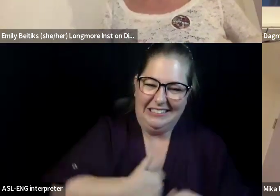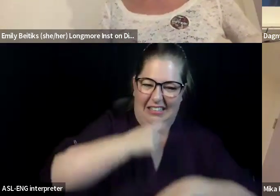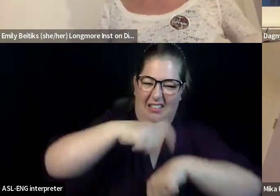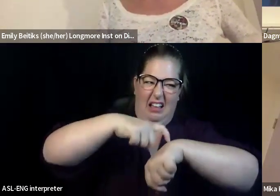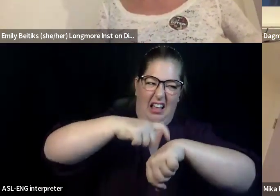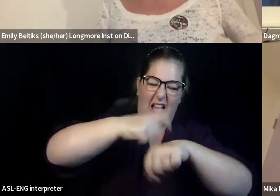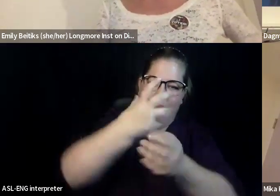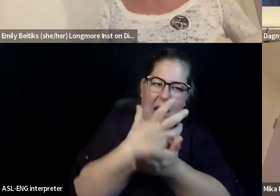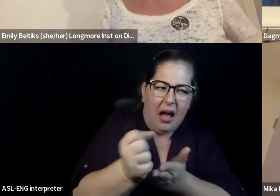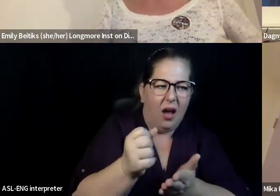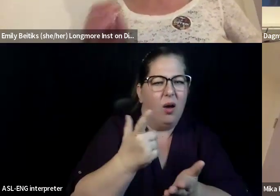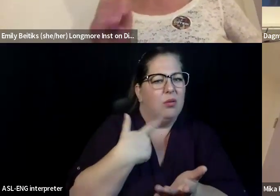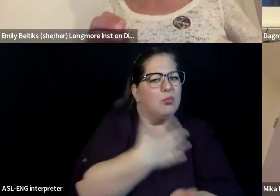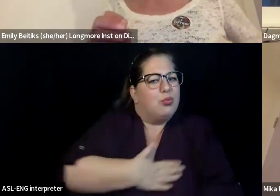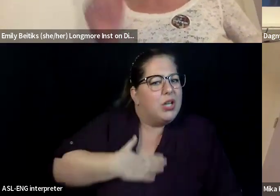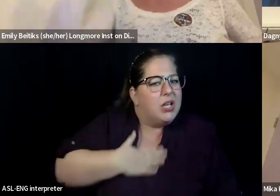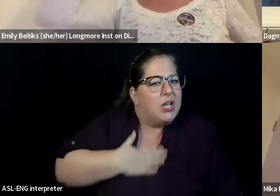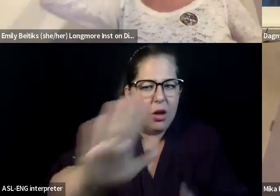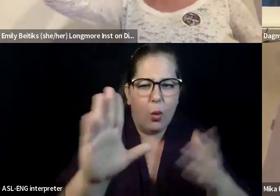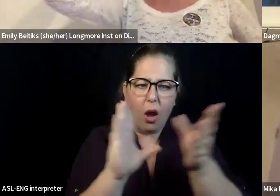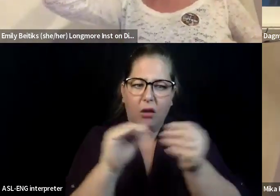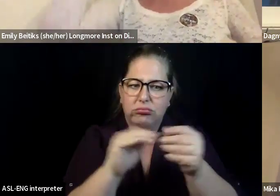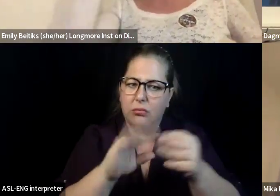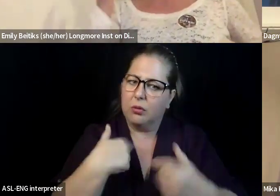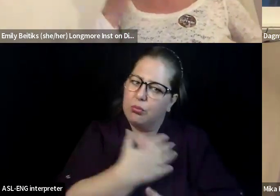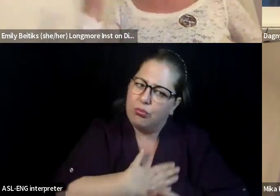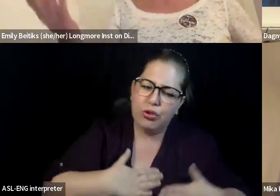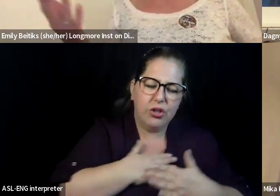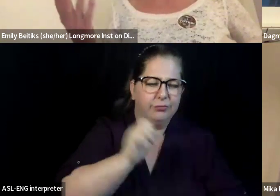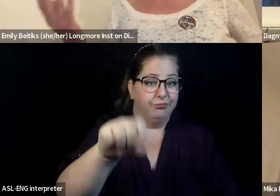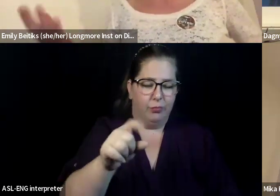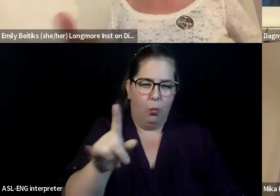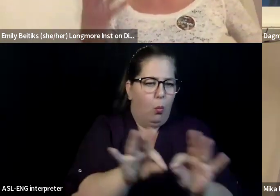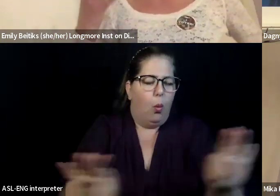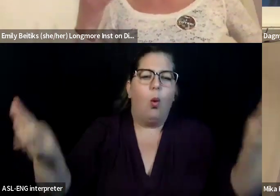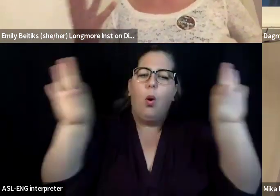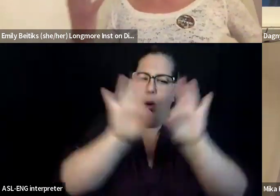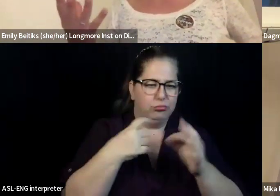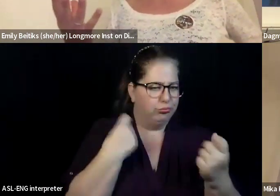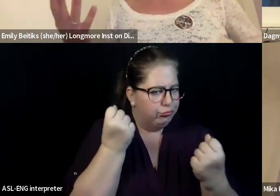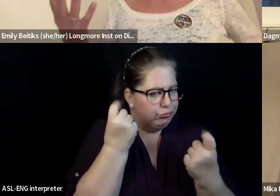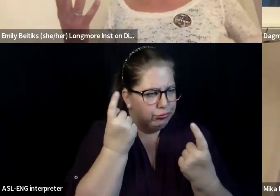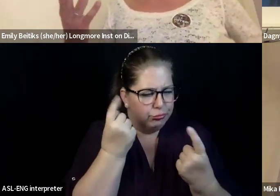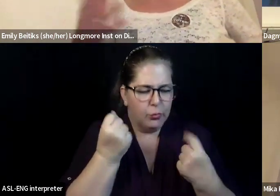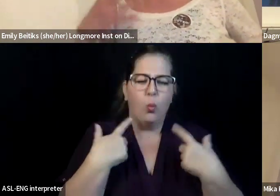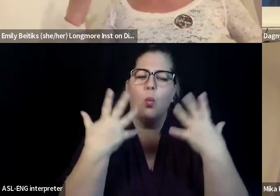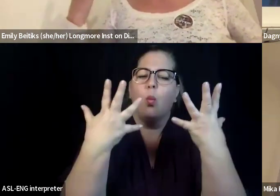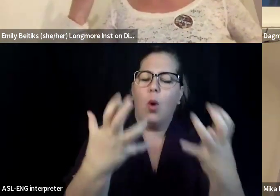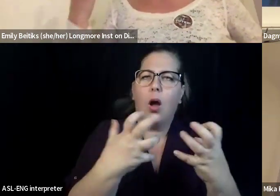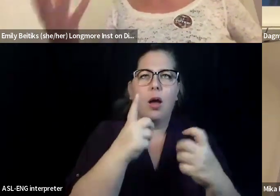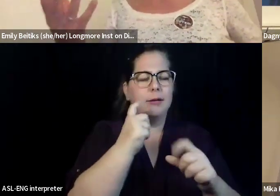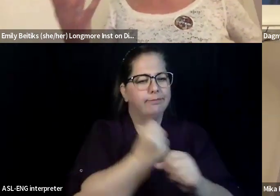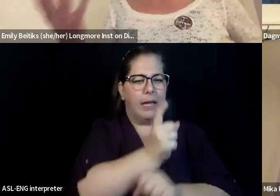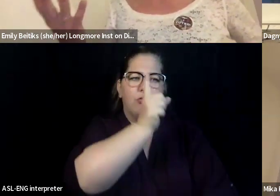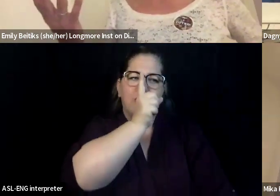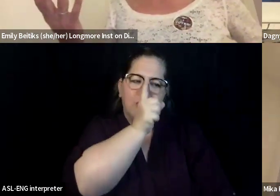you're raising. Um, it's, it's very important. Um, yeah, we, we, we, we want to make sure that concept